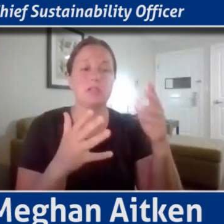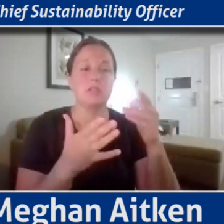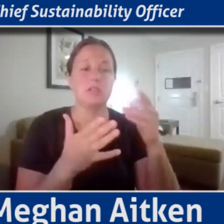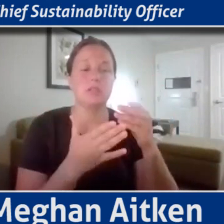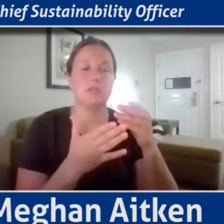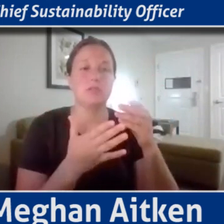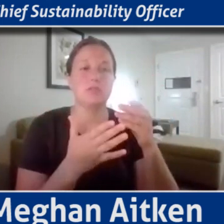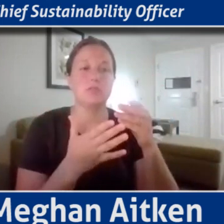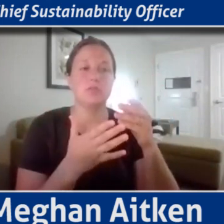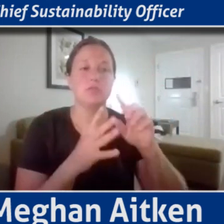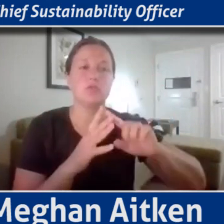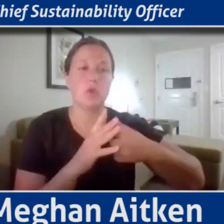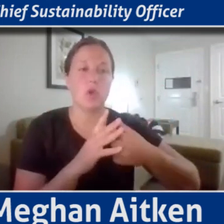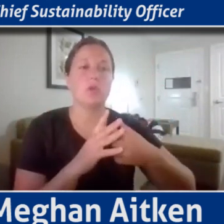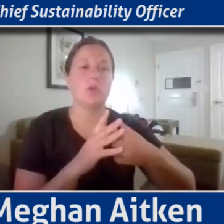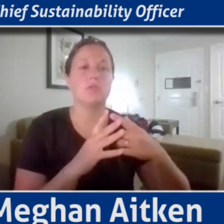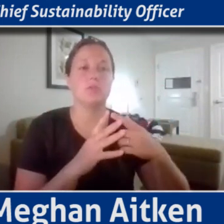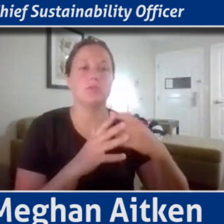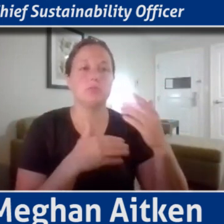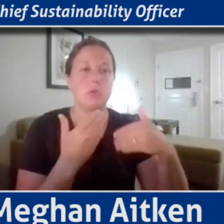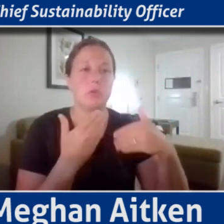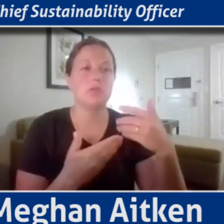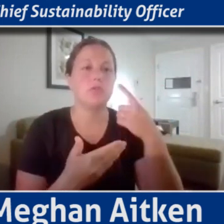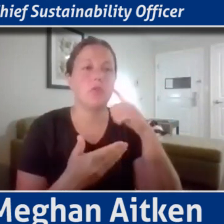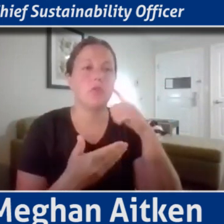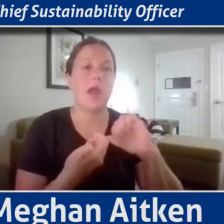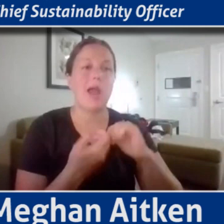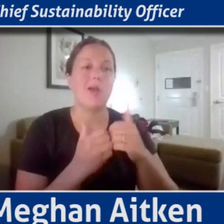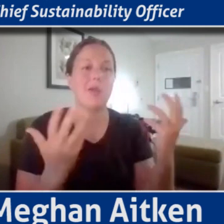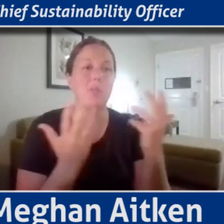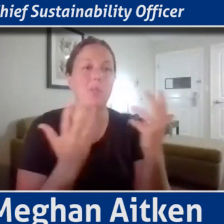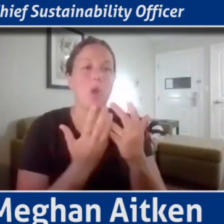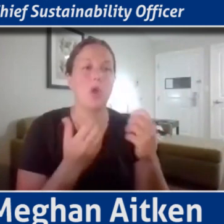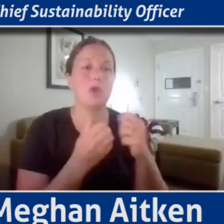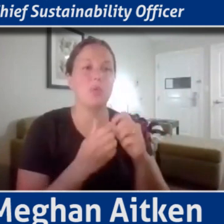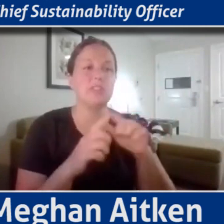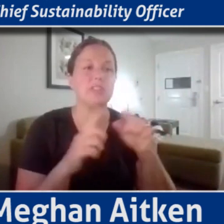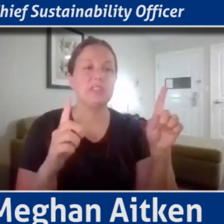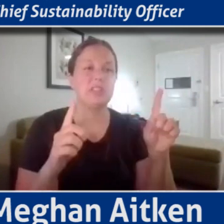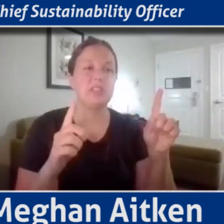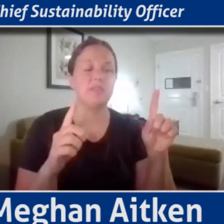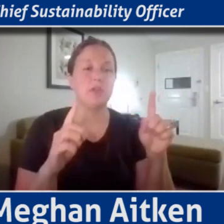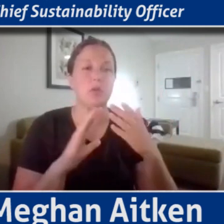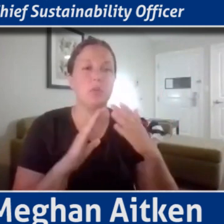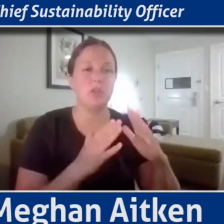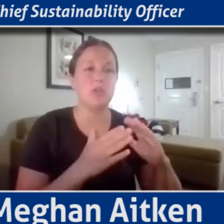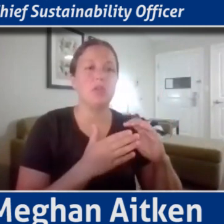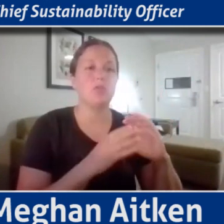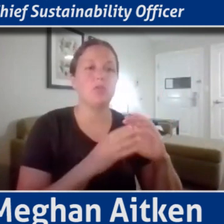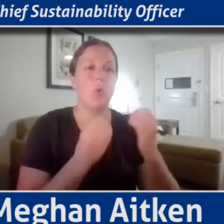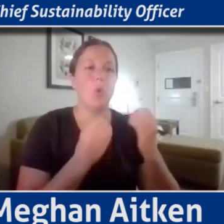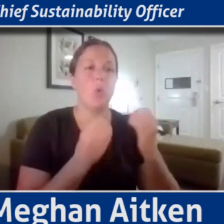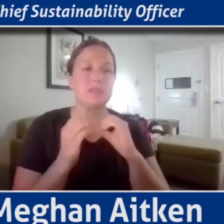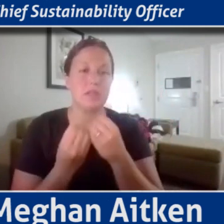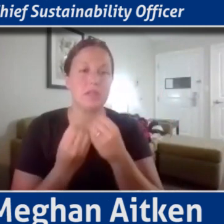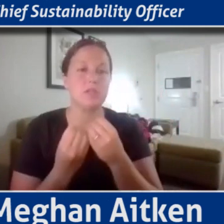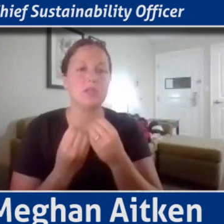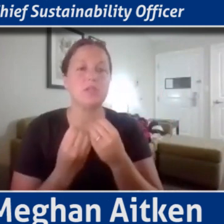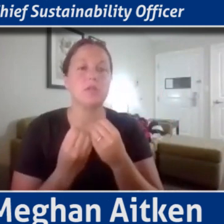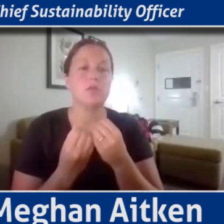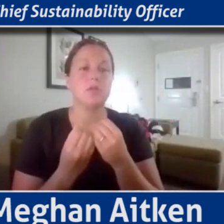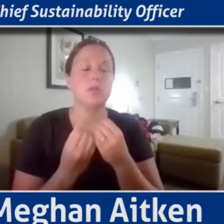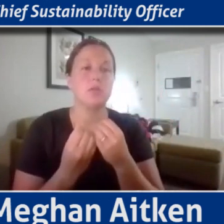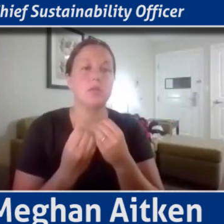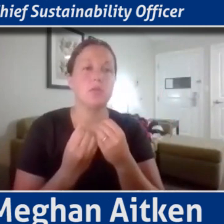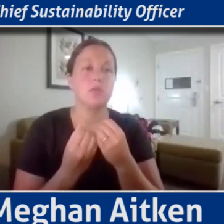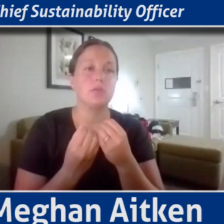partner with different foundations and organizations dealing with SDGs and so forth with the needs within those